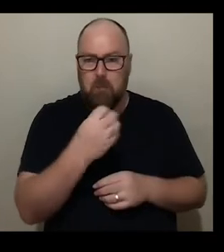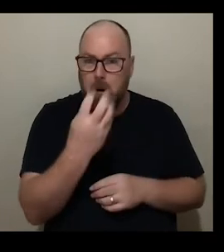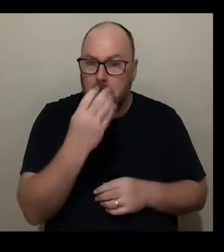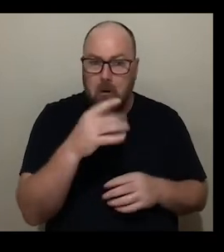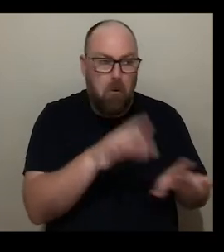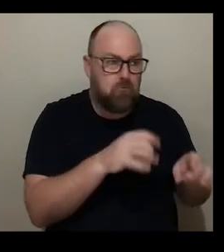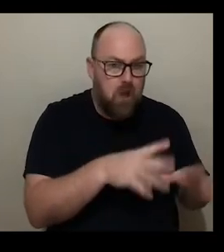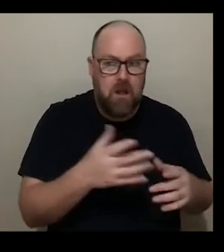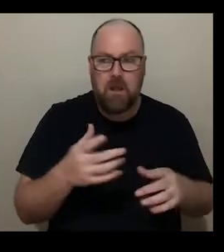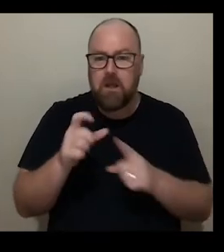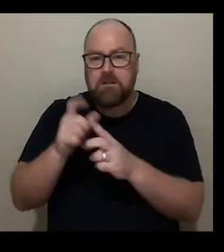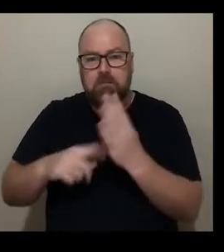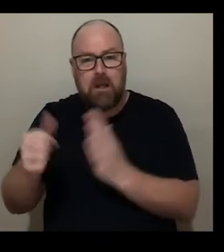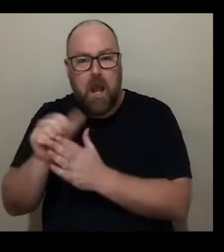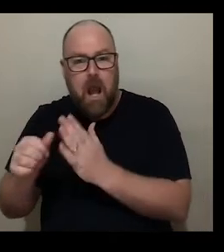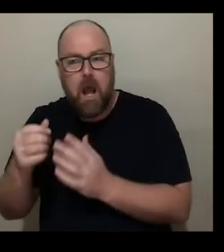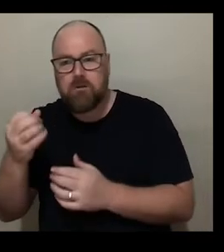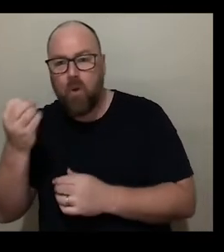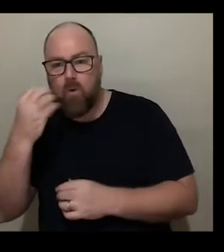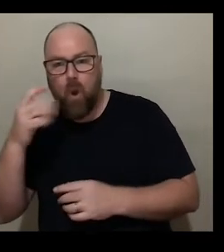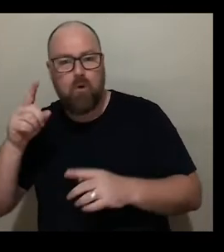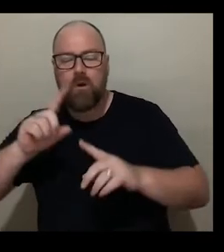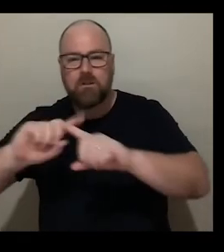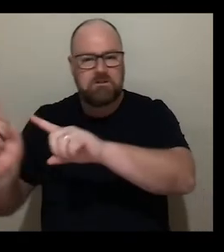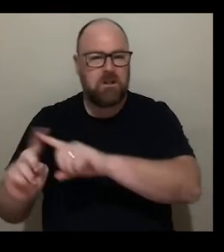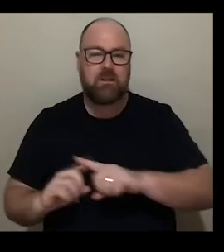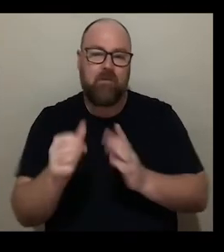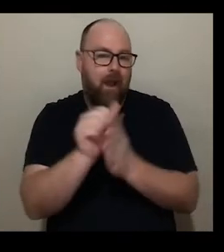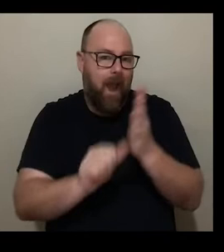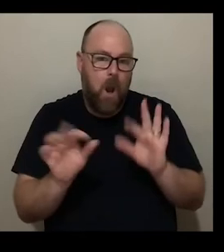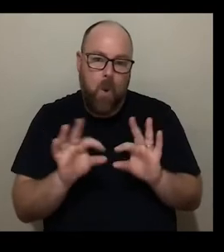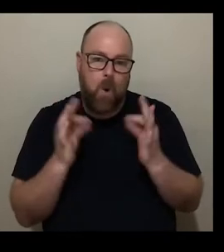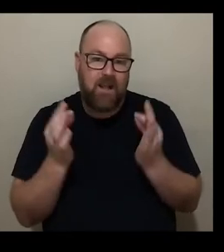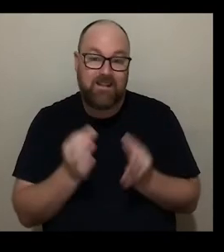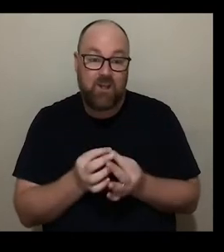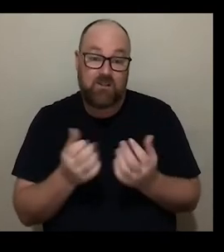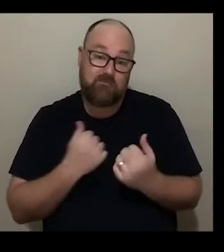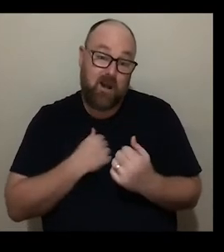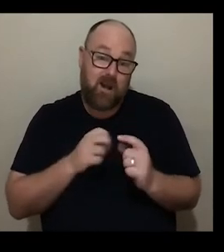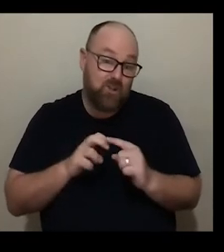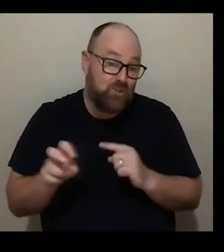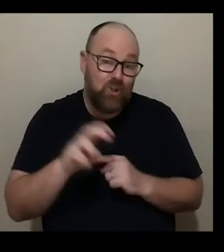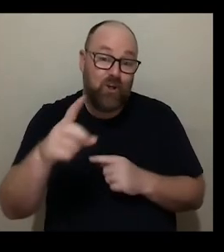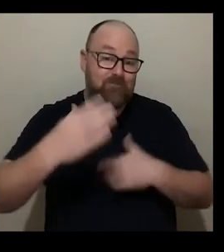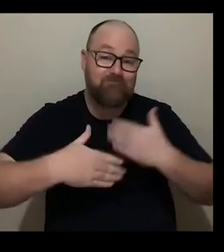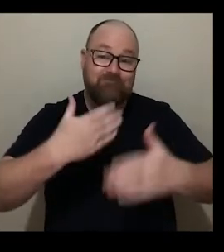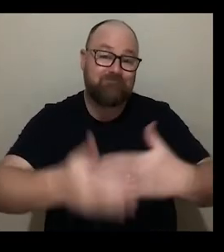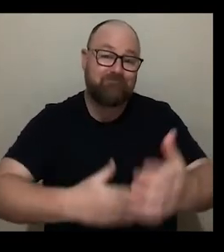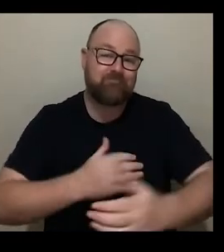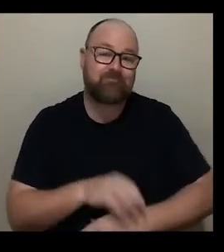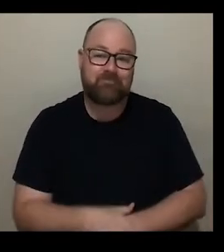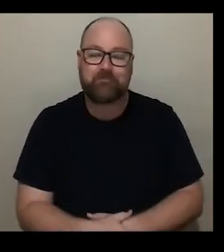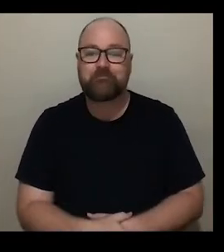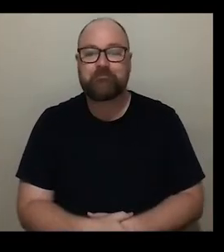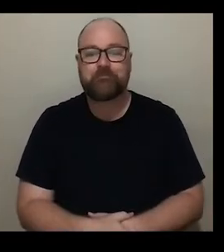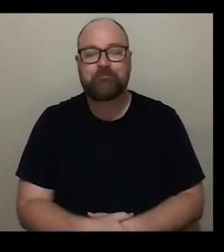and disability arts Hong Kong just many many different organizations and the journey goes on I just want to